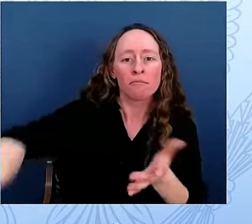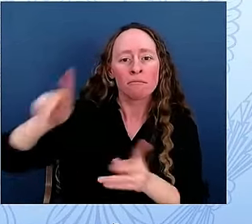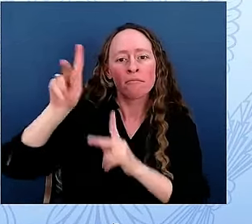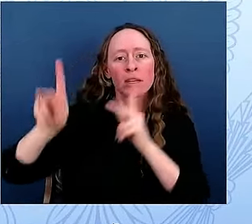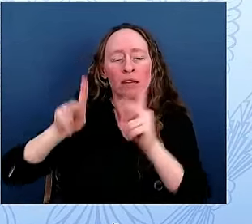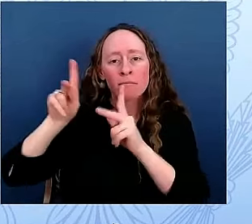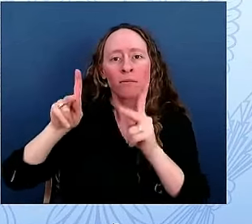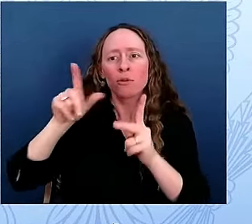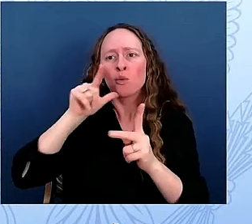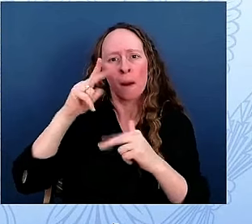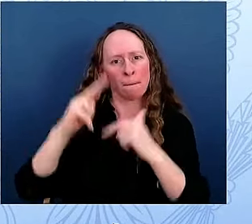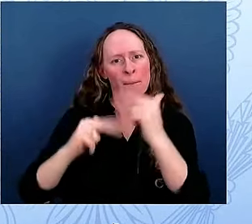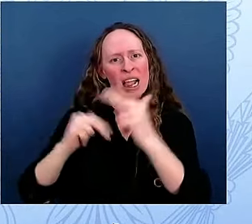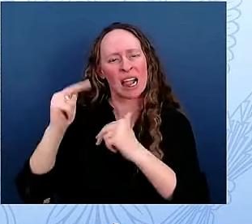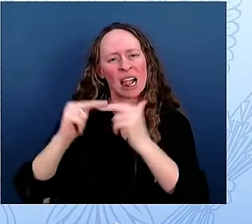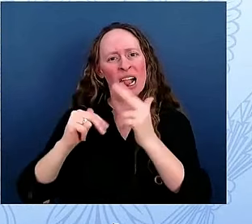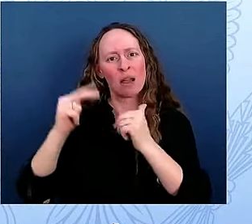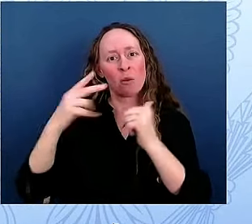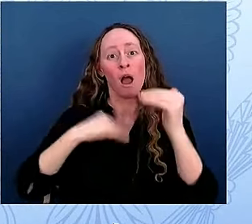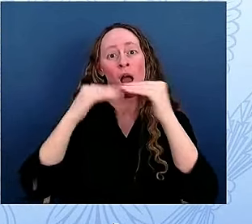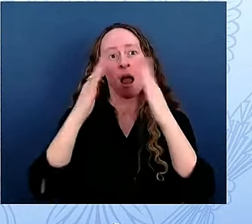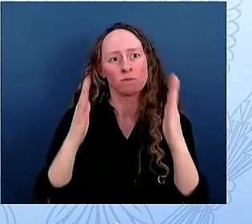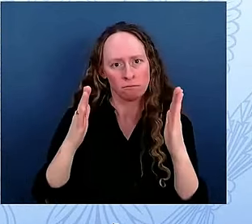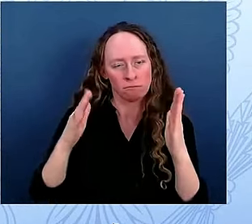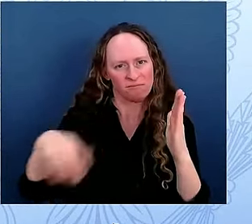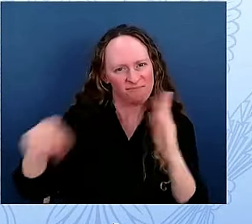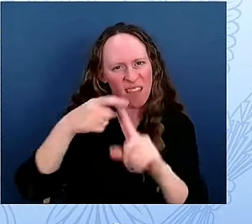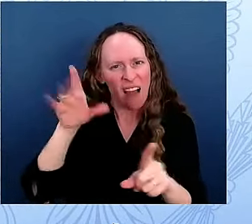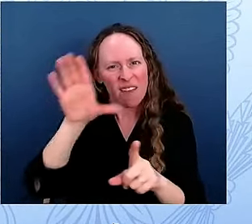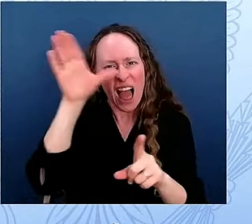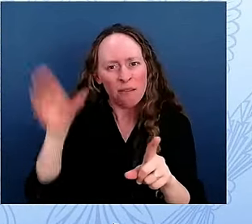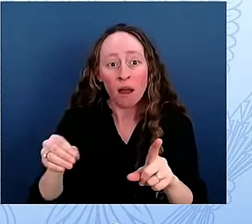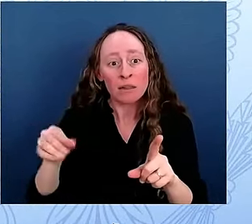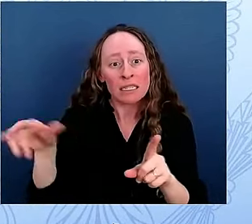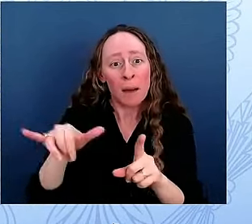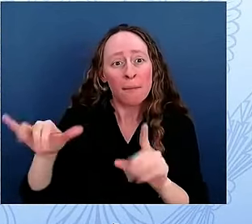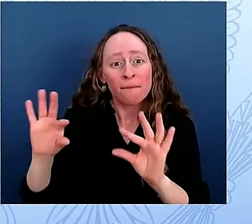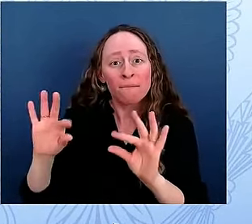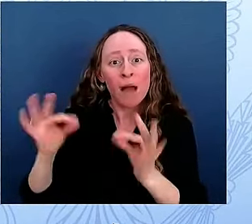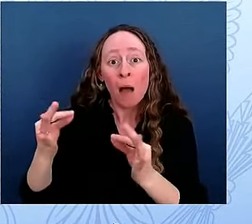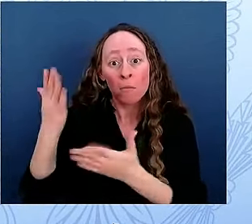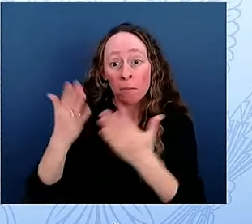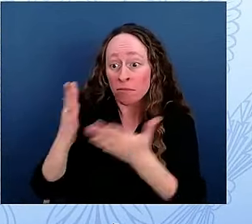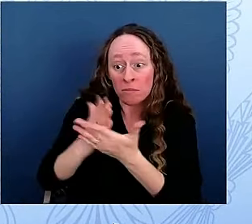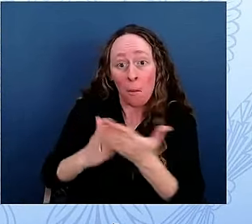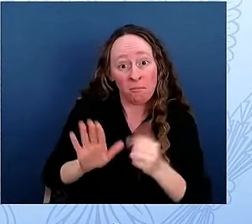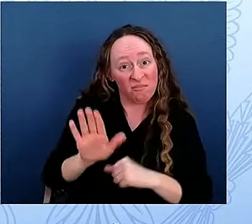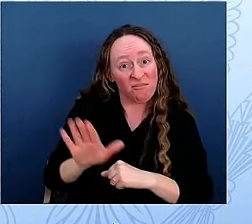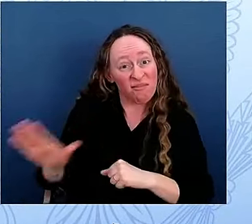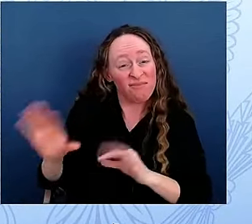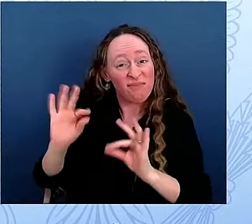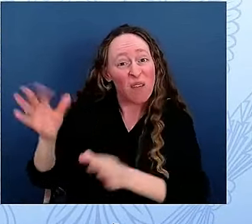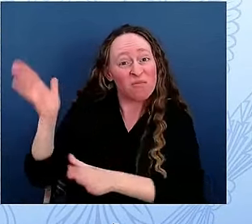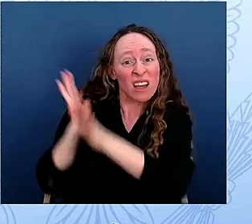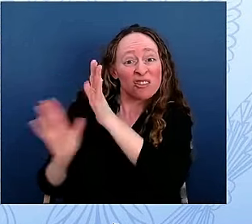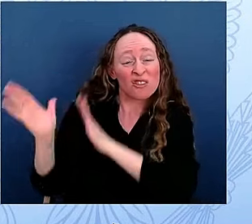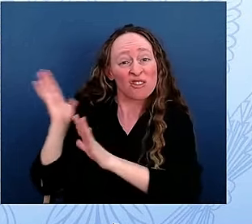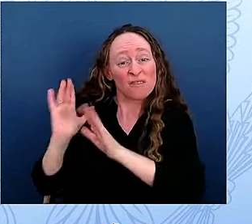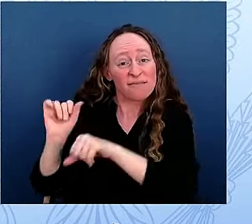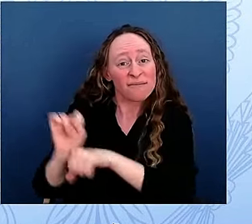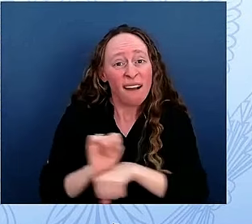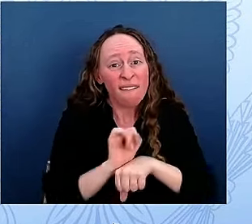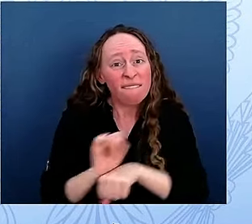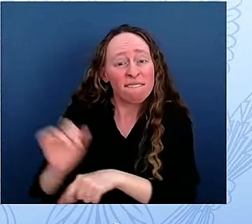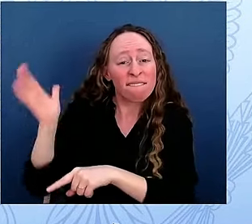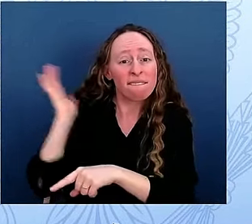and in some cases, might have very well been their ancestors. There were no discussions of the conversations